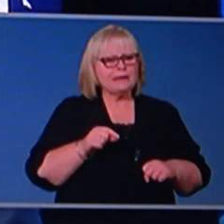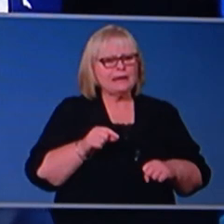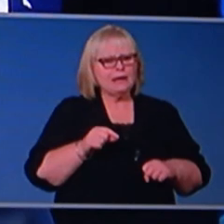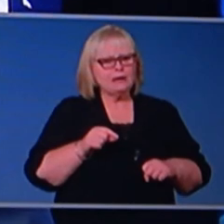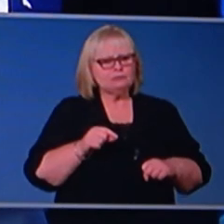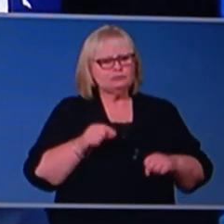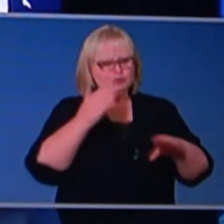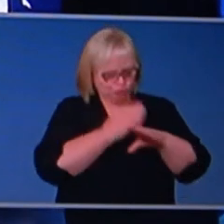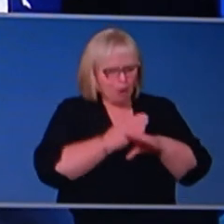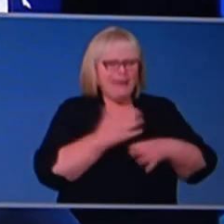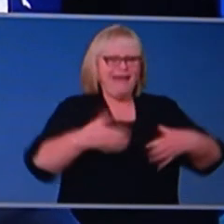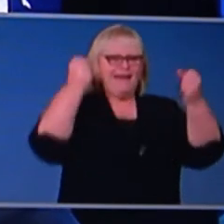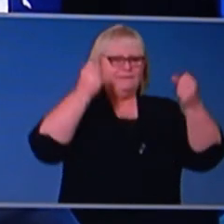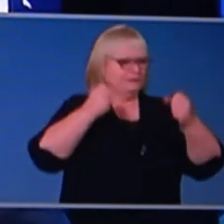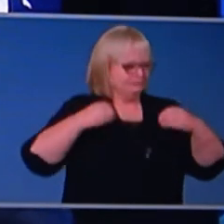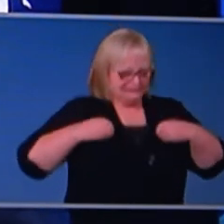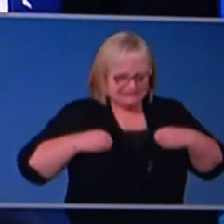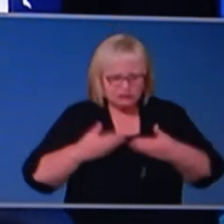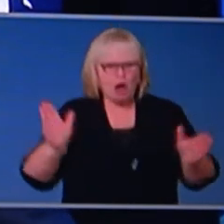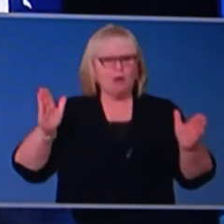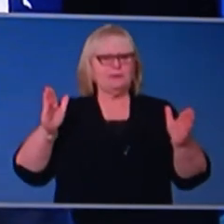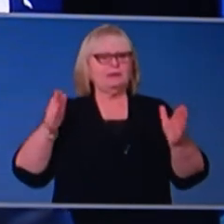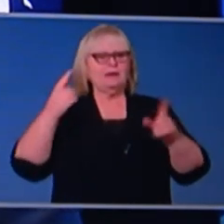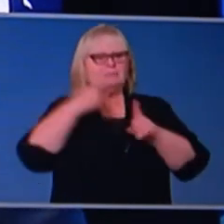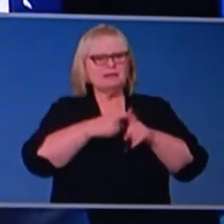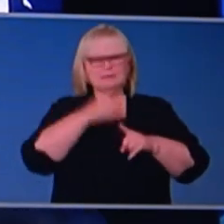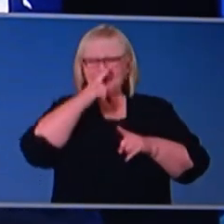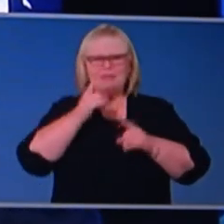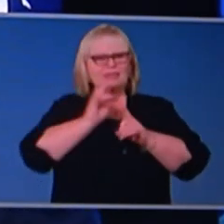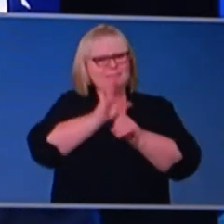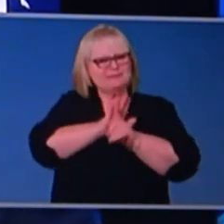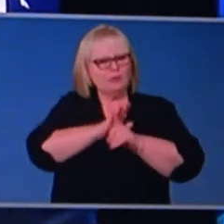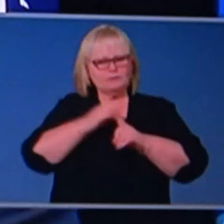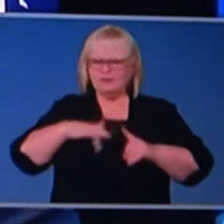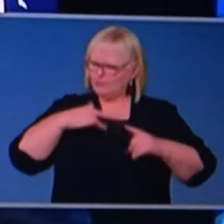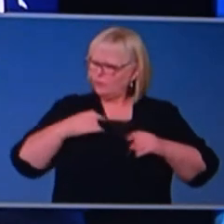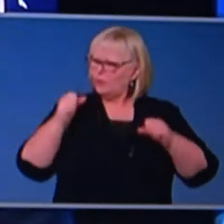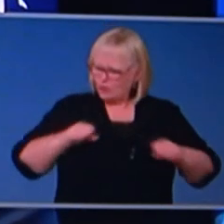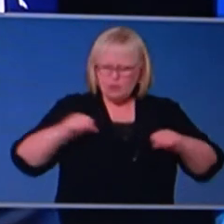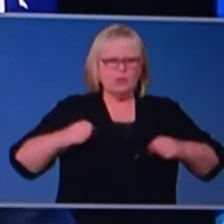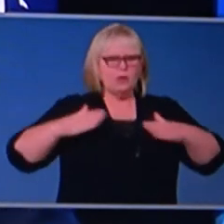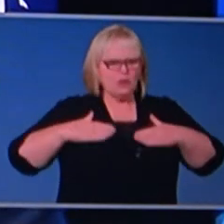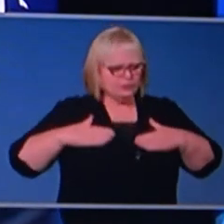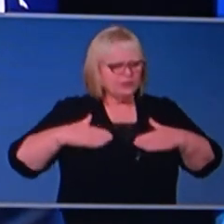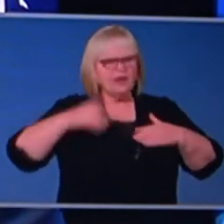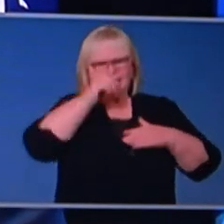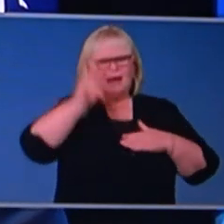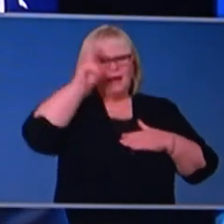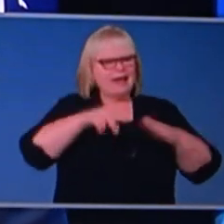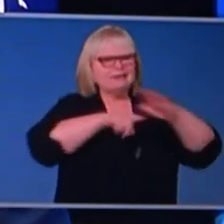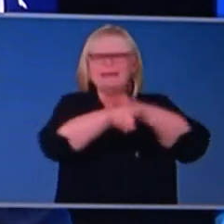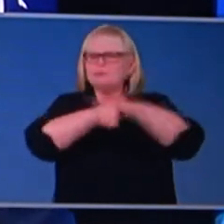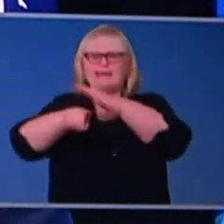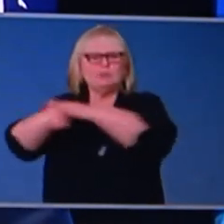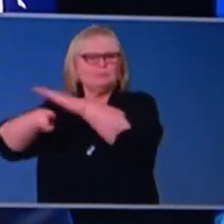uh, about their jobs opening up and businesses opening up, but just for individuals to feel confident in their own health, to be able to go and engage again in the community, which,